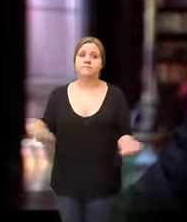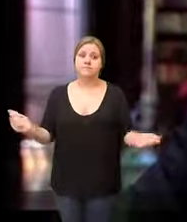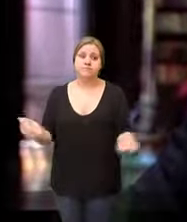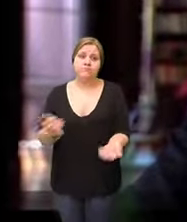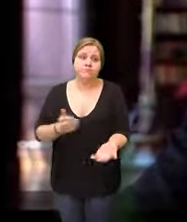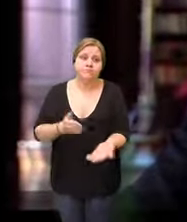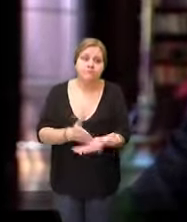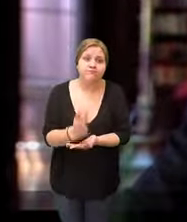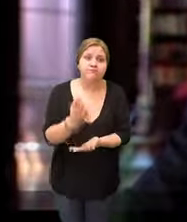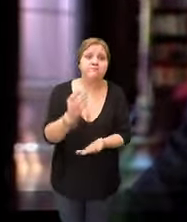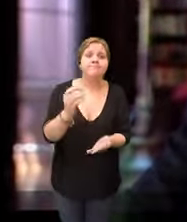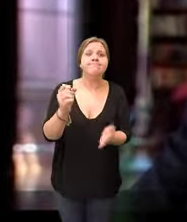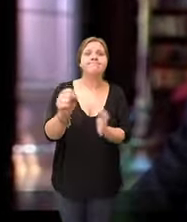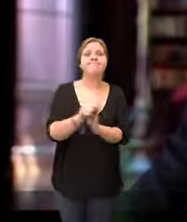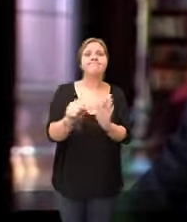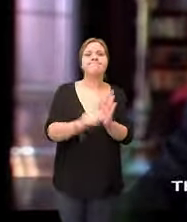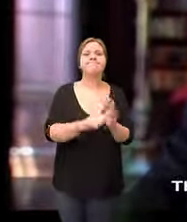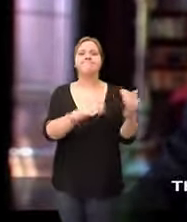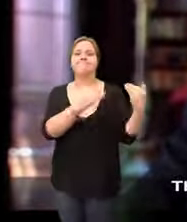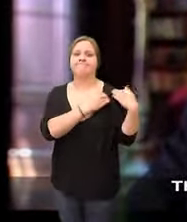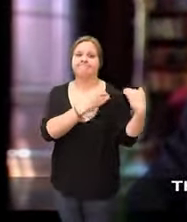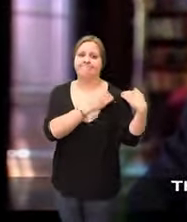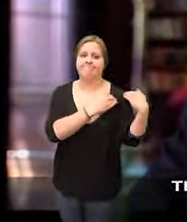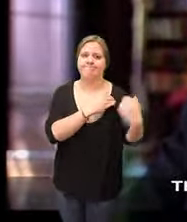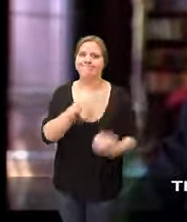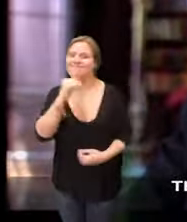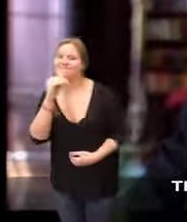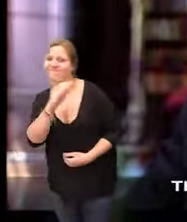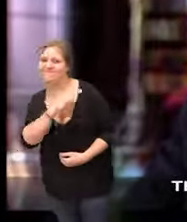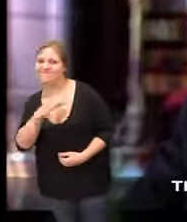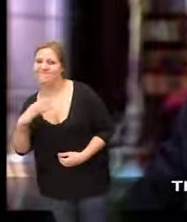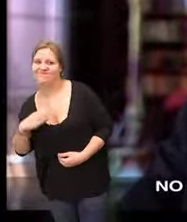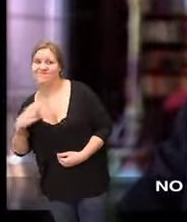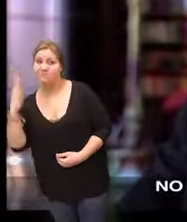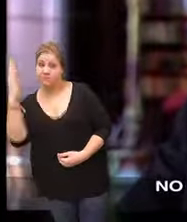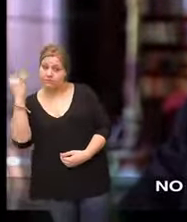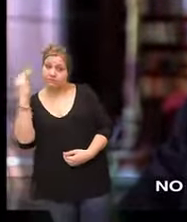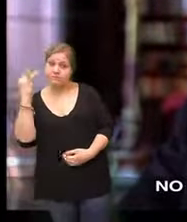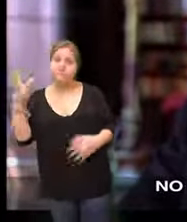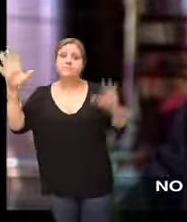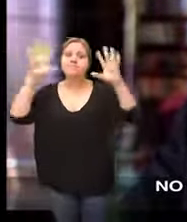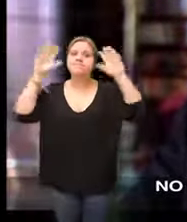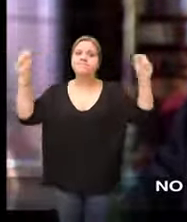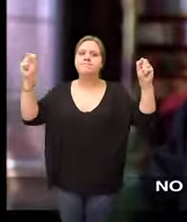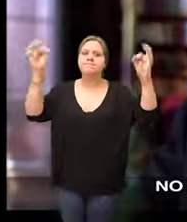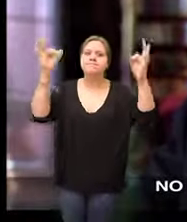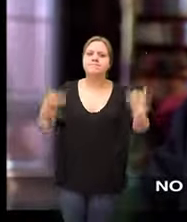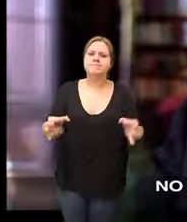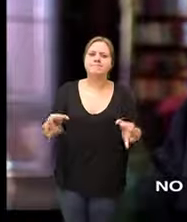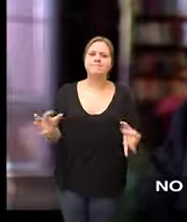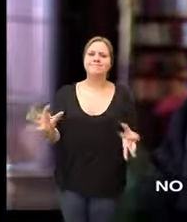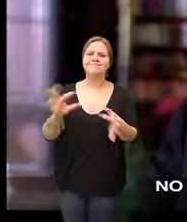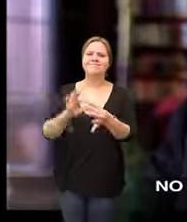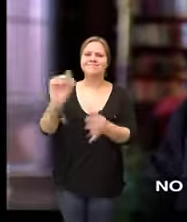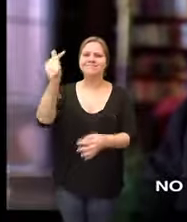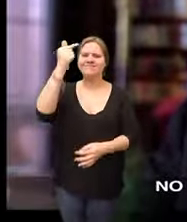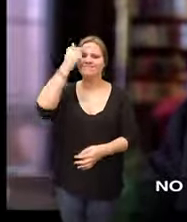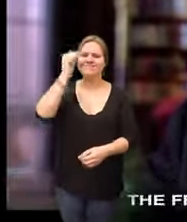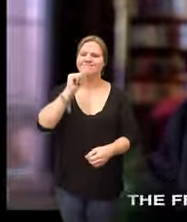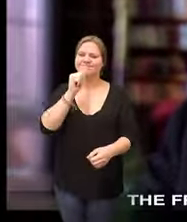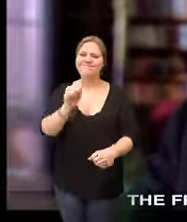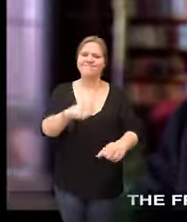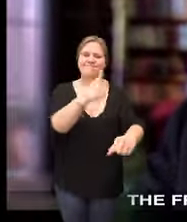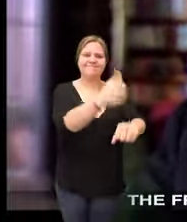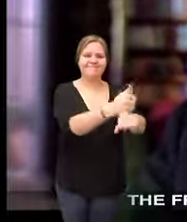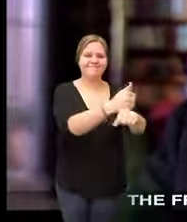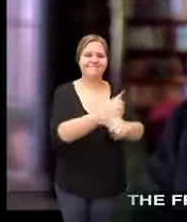but with the states. There was no president of the country, no national court system, no Washington, D.C.